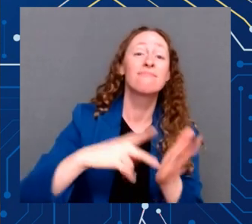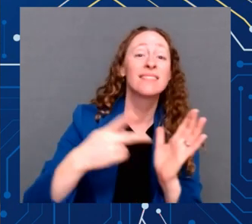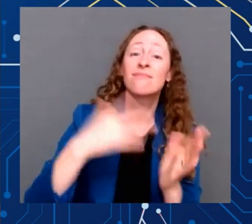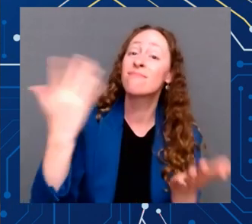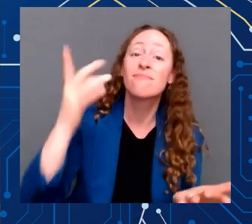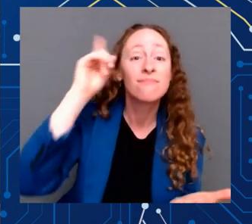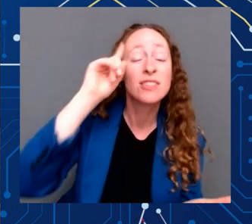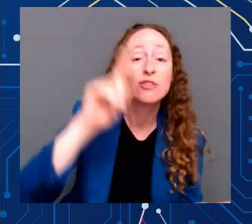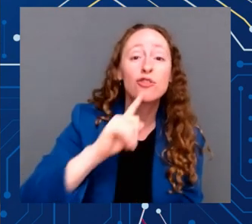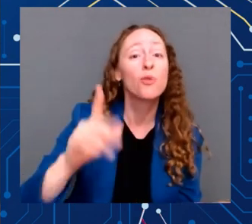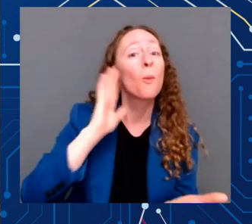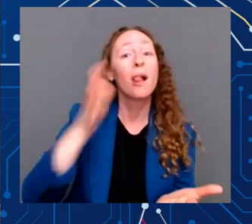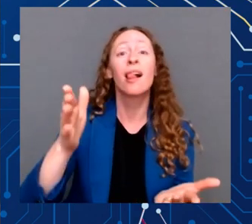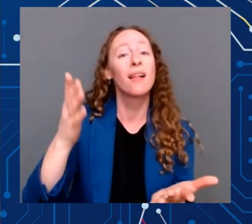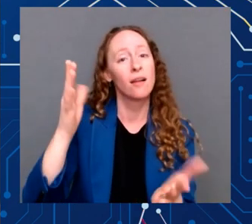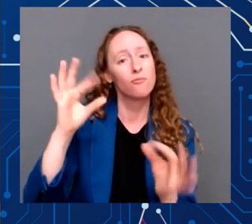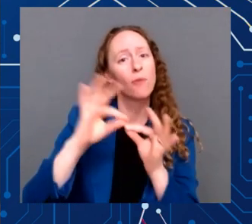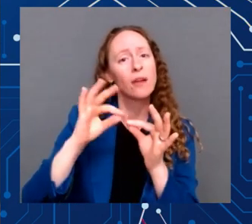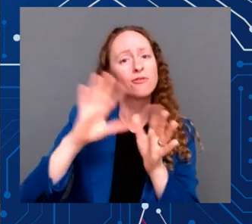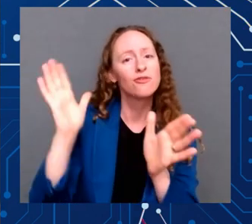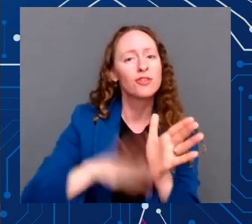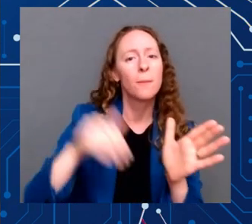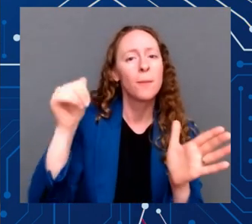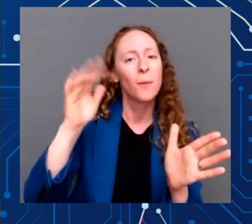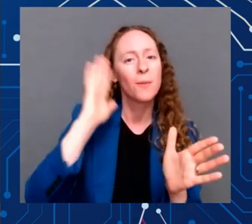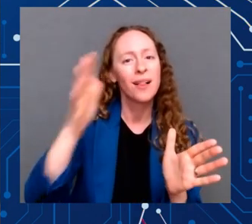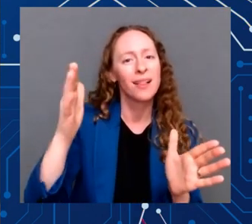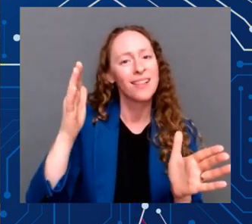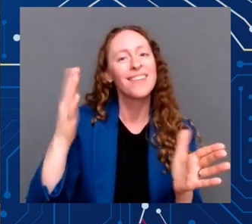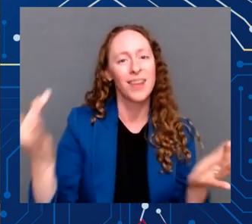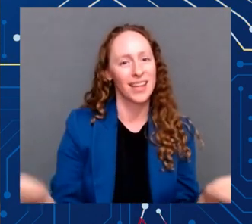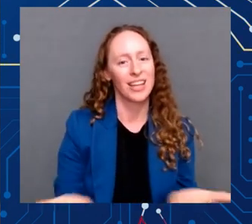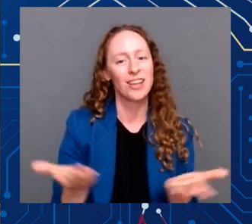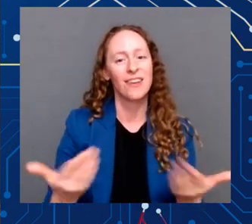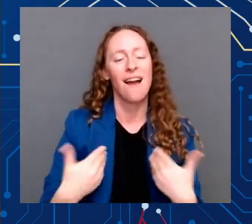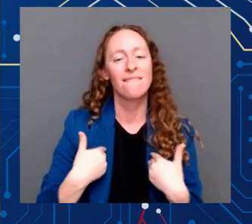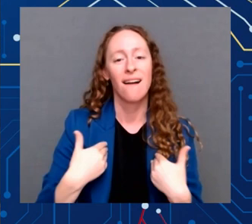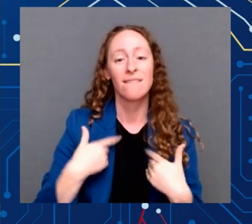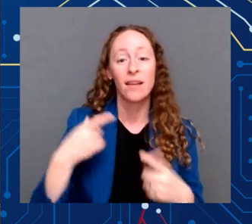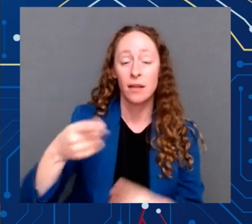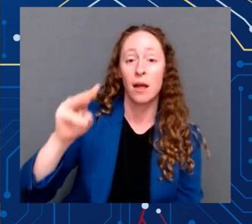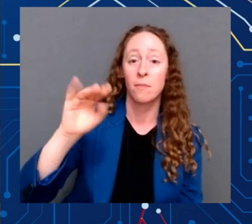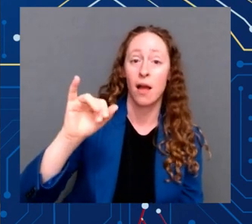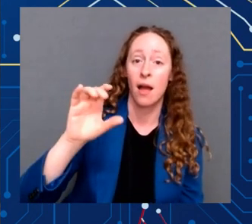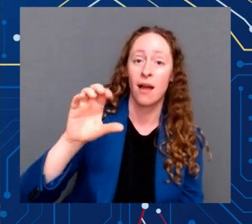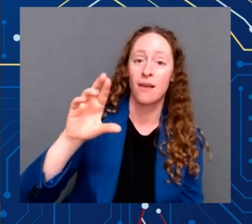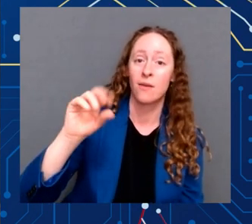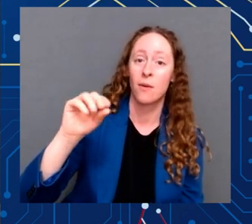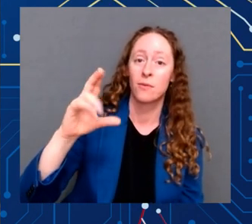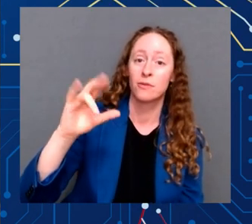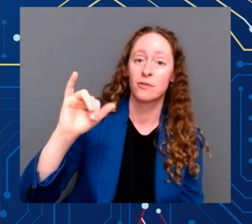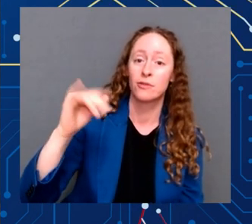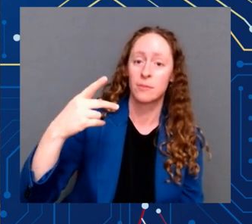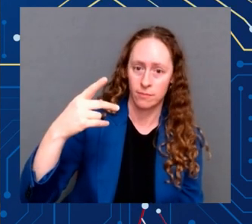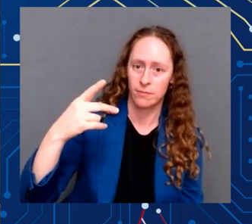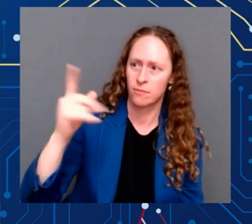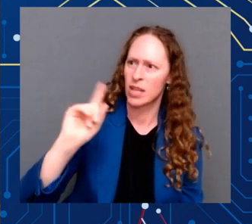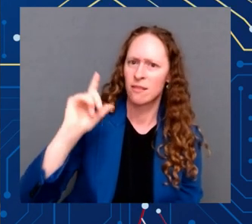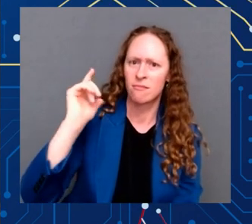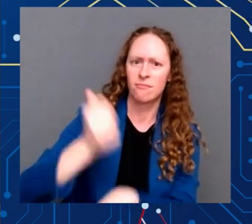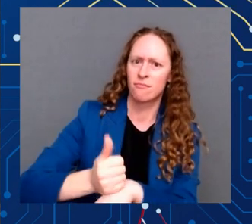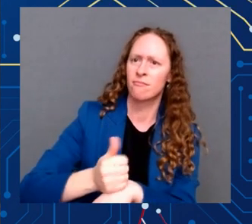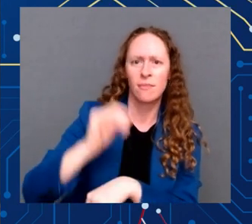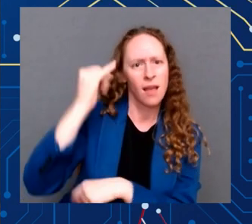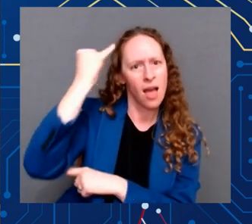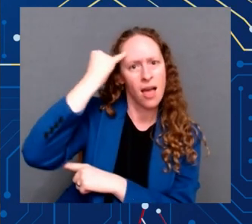The microchip is an American original. We used to lead the world in this technology. And it's time that we lead the